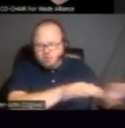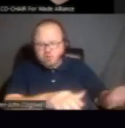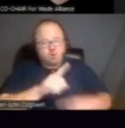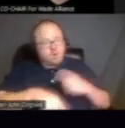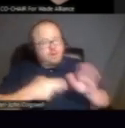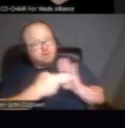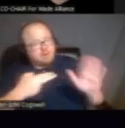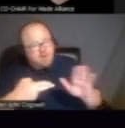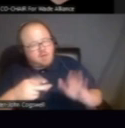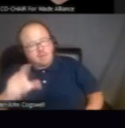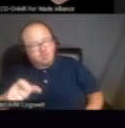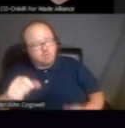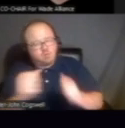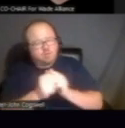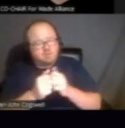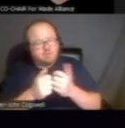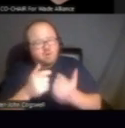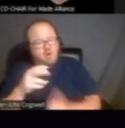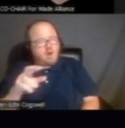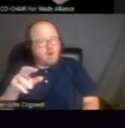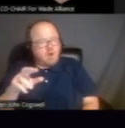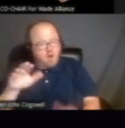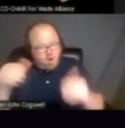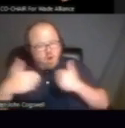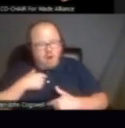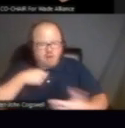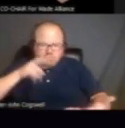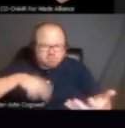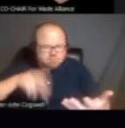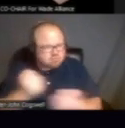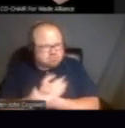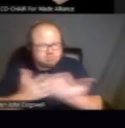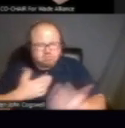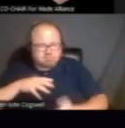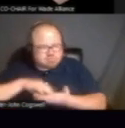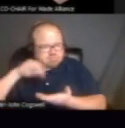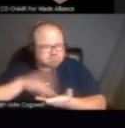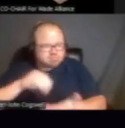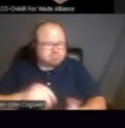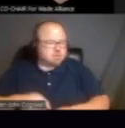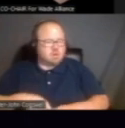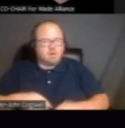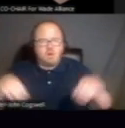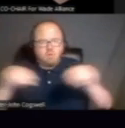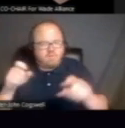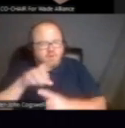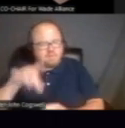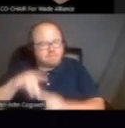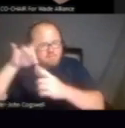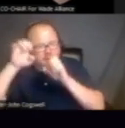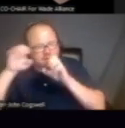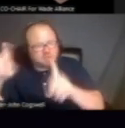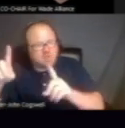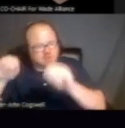diagnosed autistic, I read everything I could about it and learned more from the special education